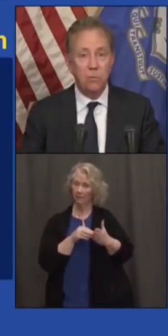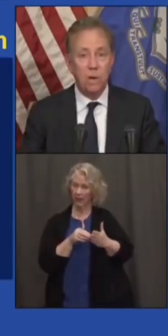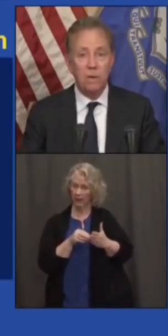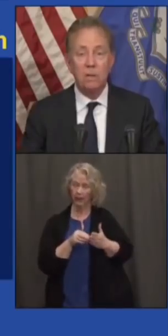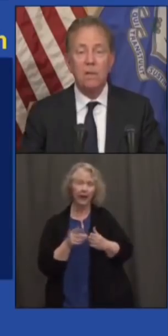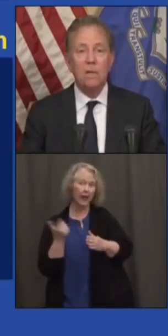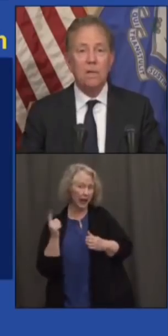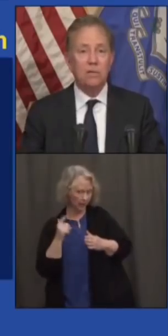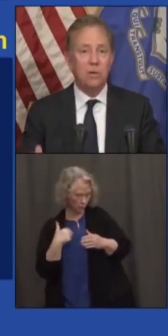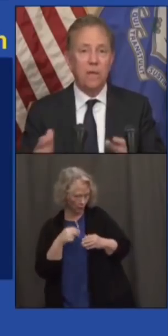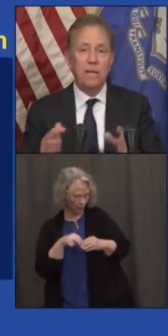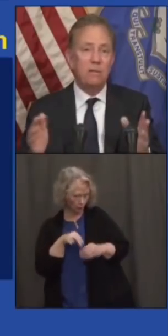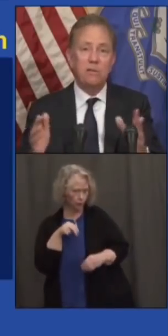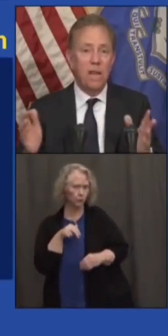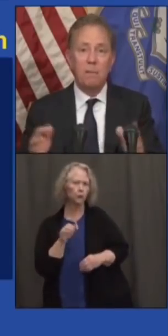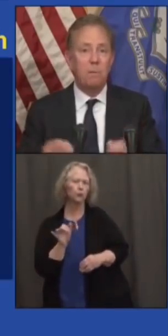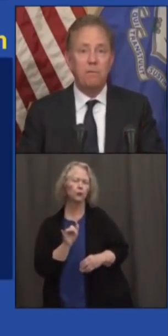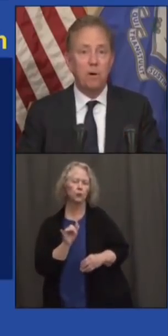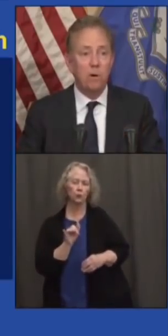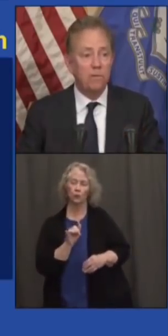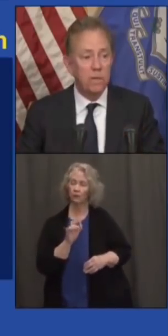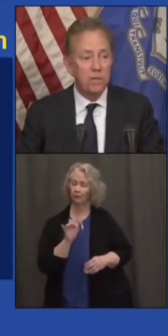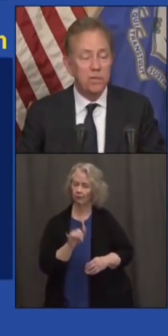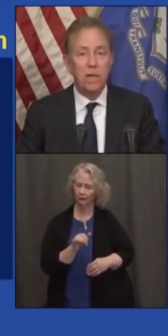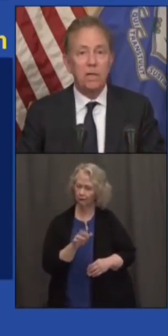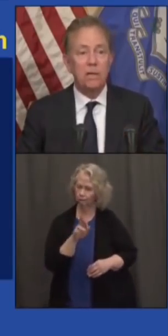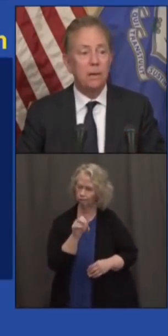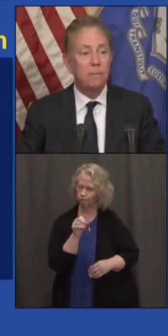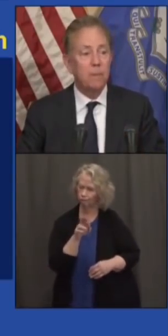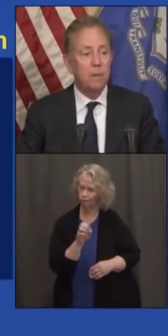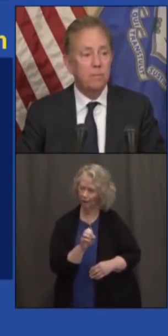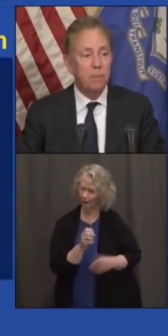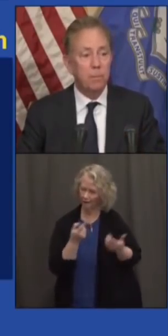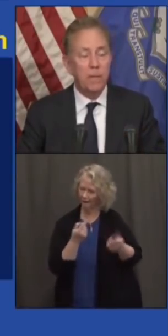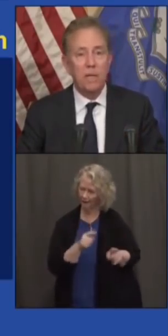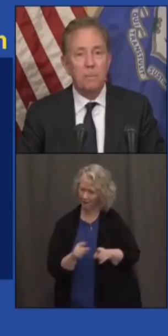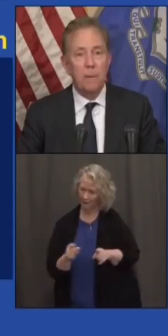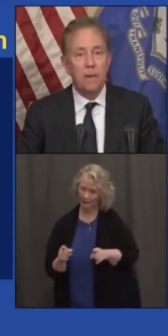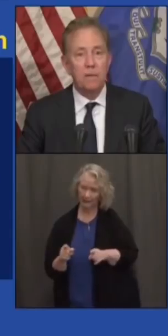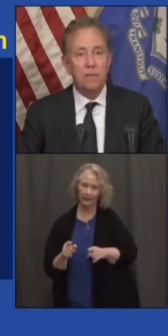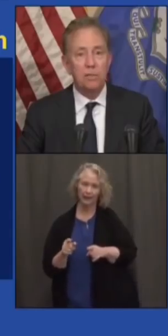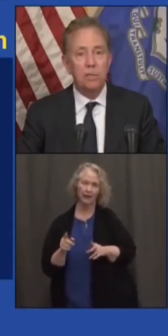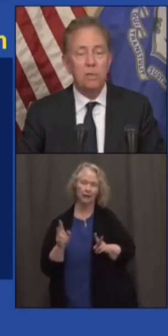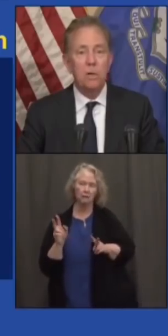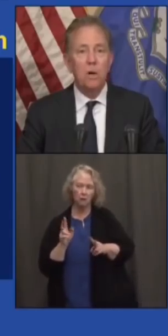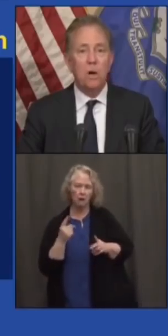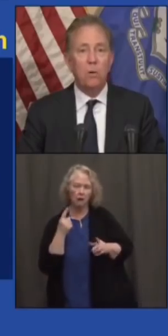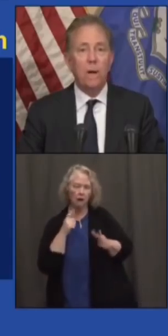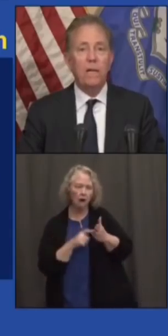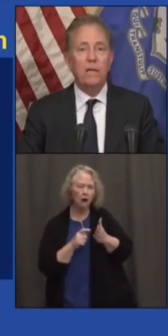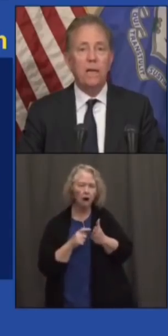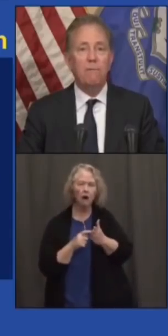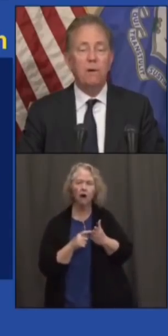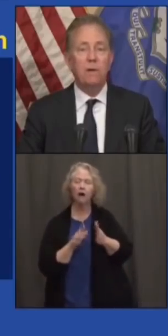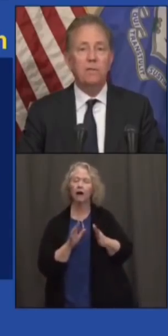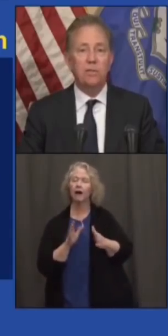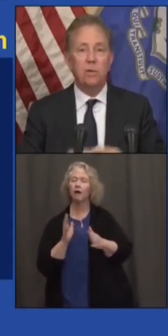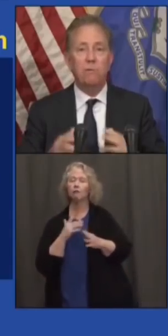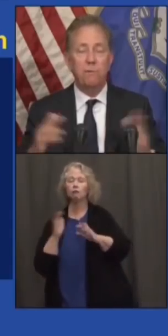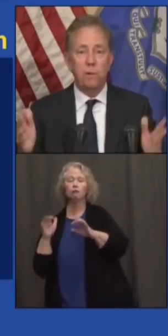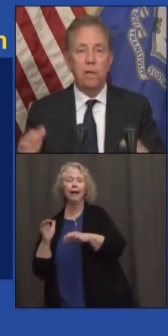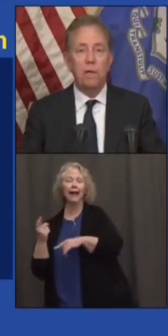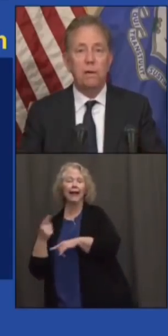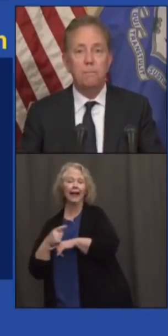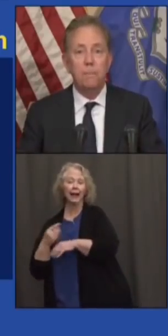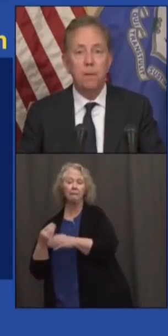year as well. So that doesn't happen very often in the state. People are getting to pay attention. Our rainy day fund is